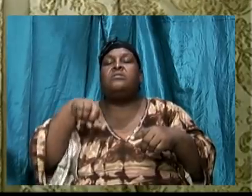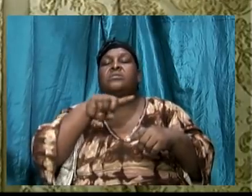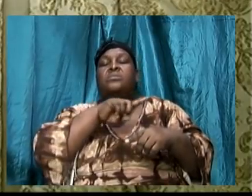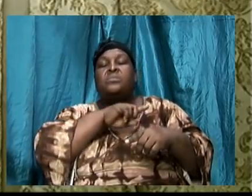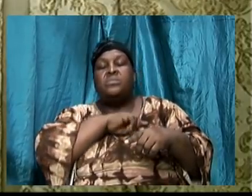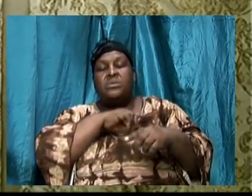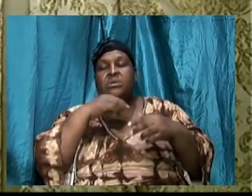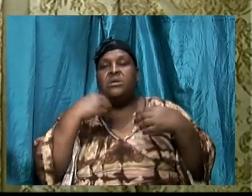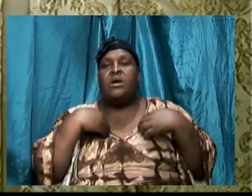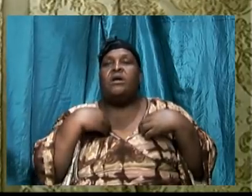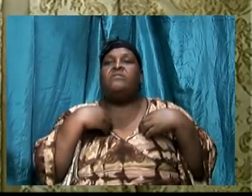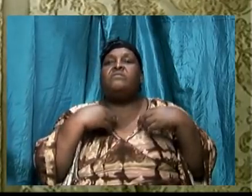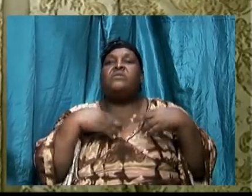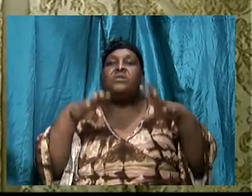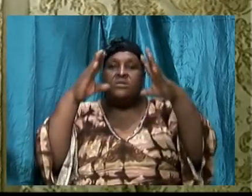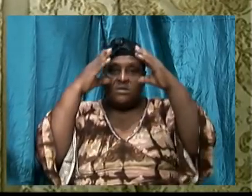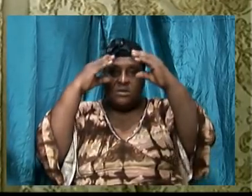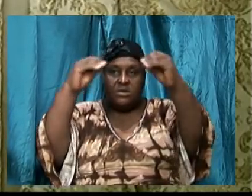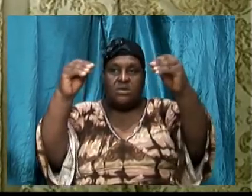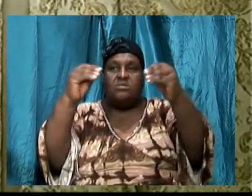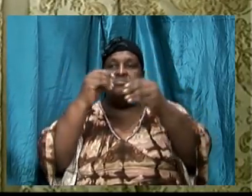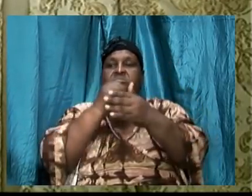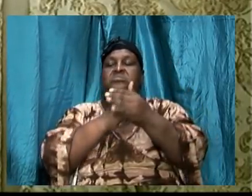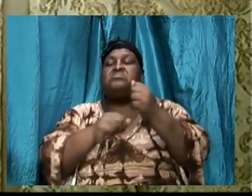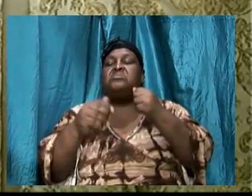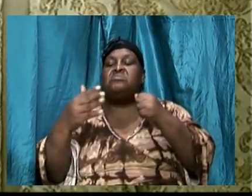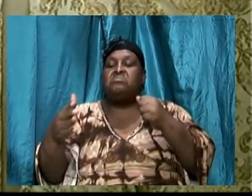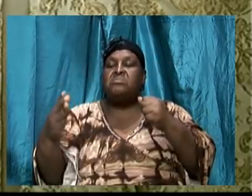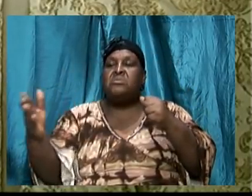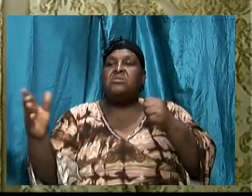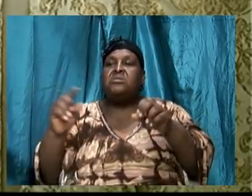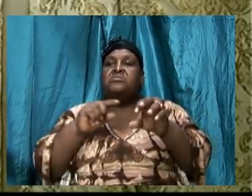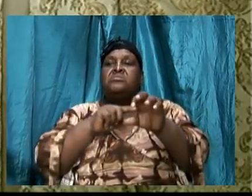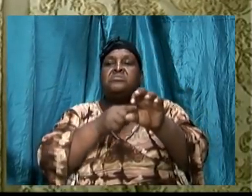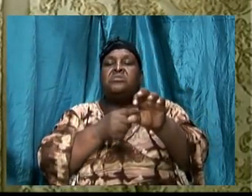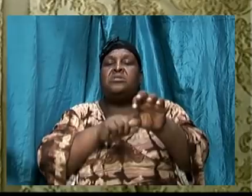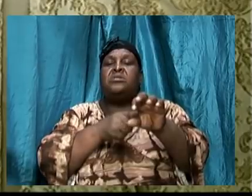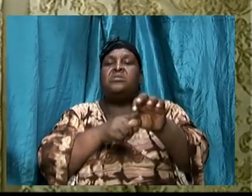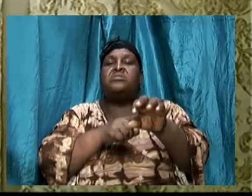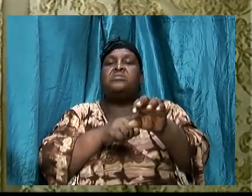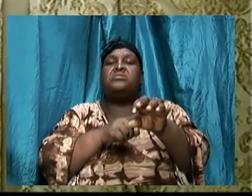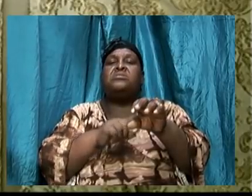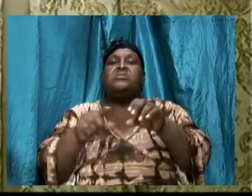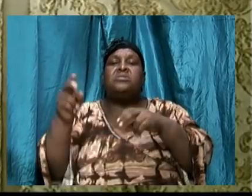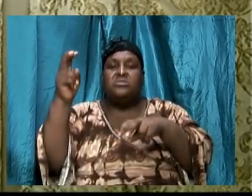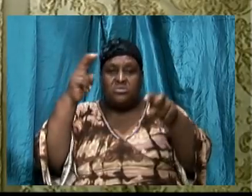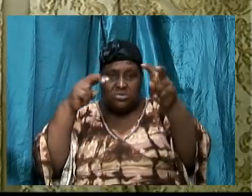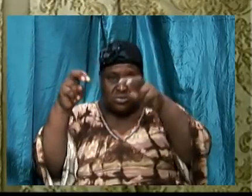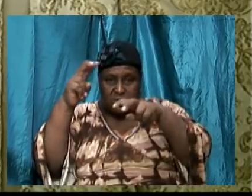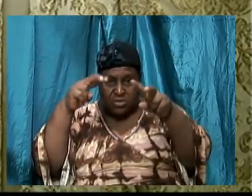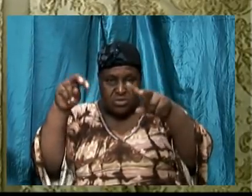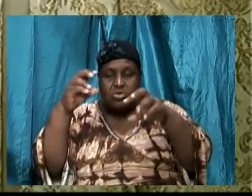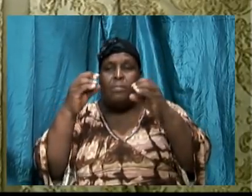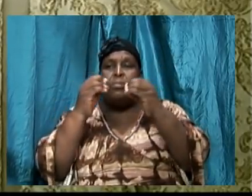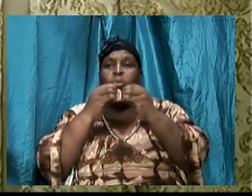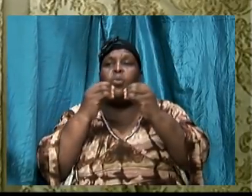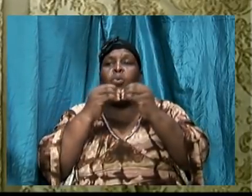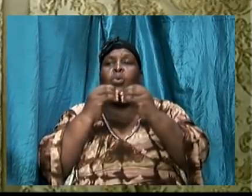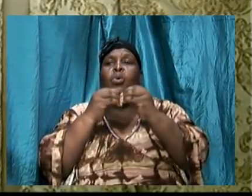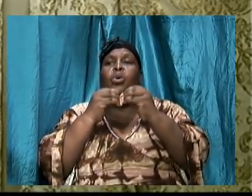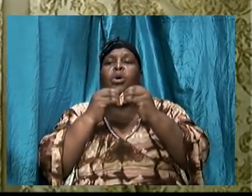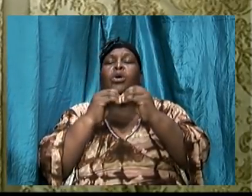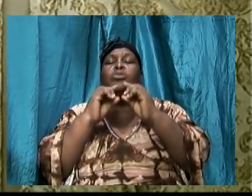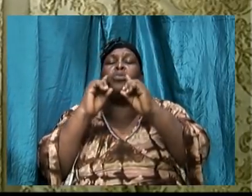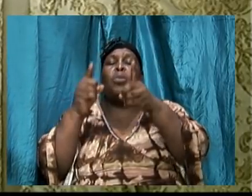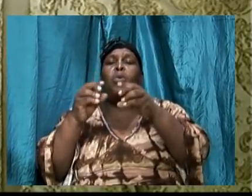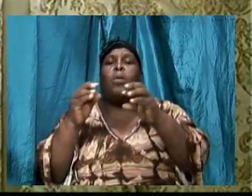some things and we started to dig a little bit deeper and we are going to go a little bit